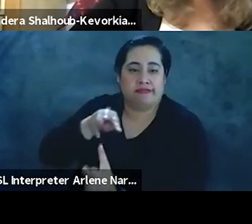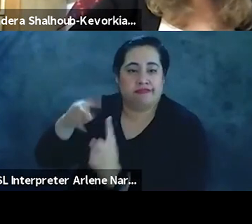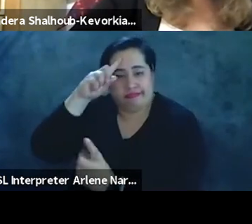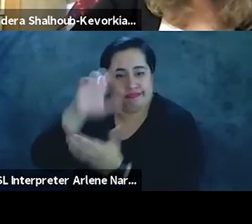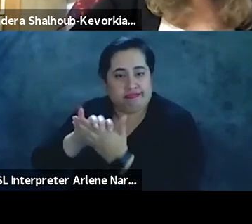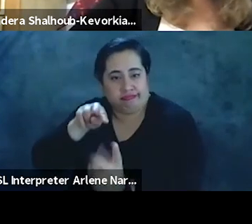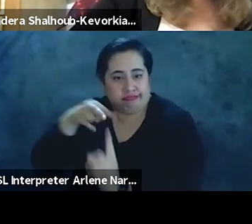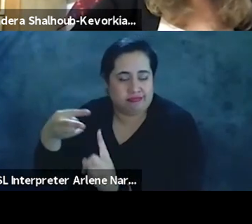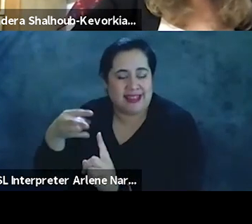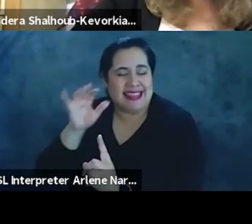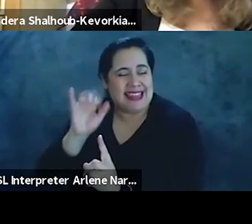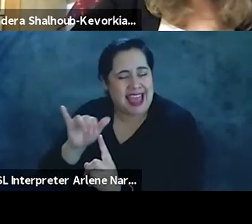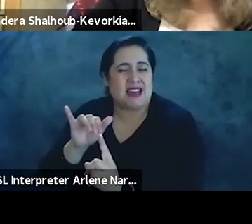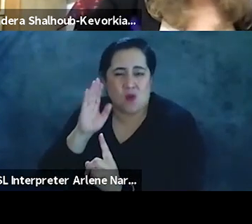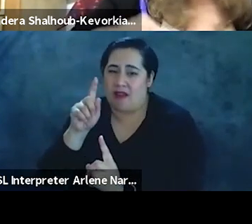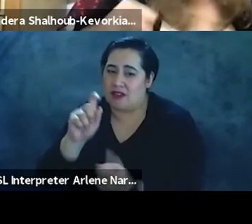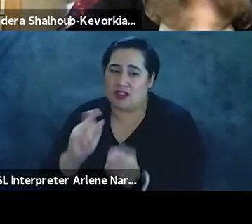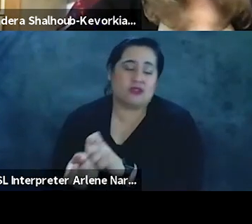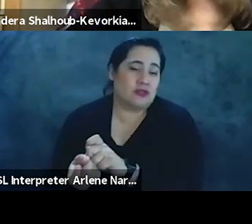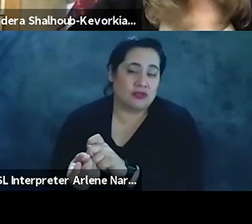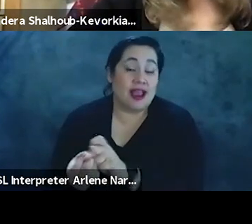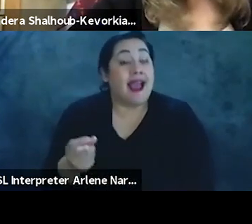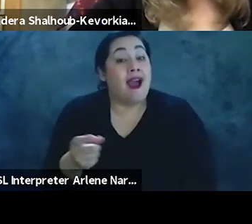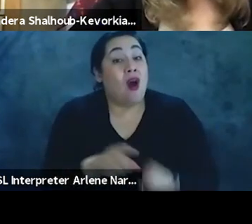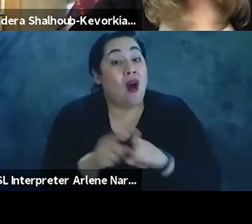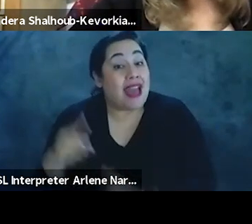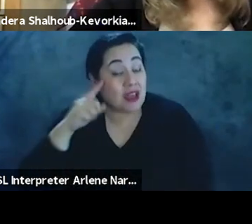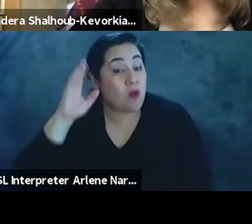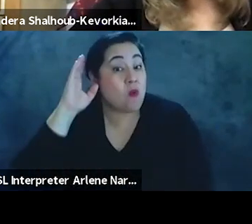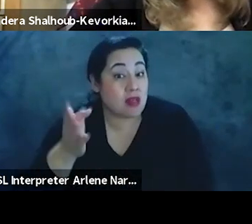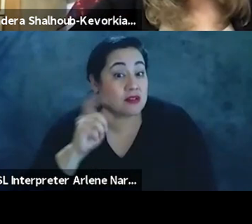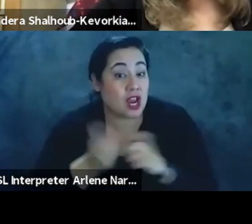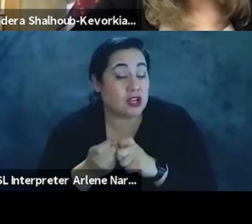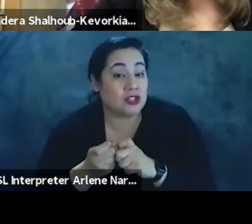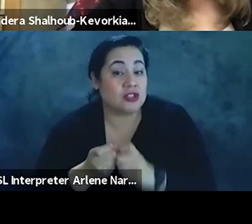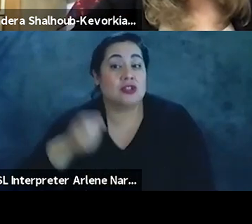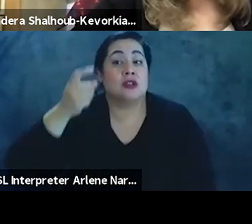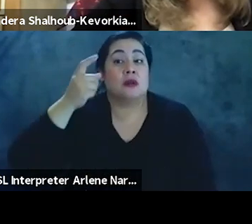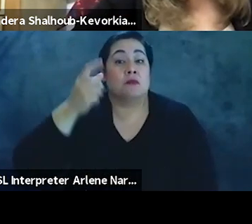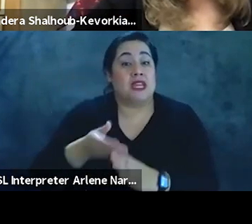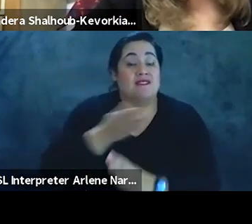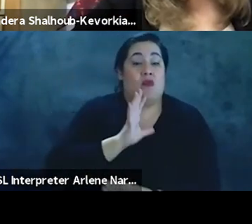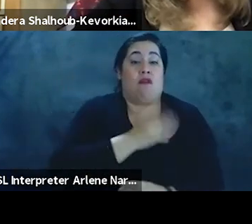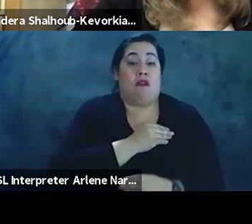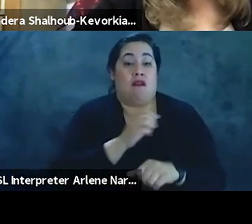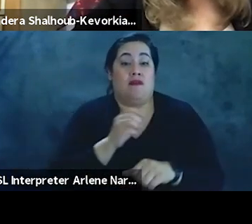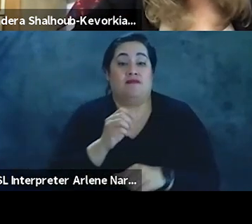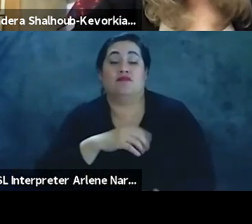that's certainly going to have to change. And I think that will change before the position of Israeli settlers will change.